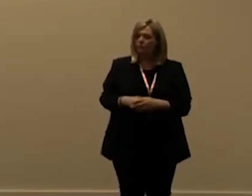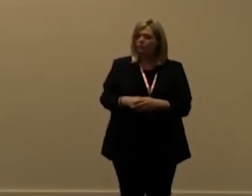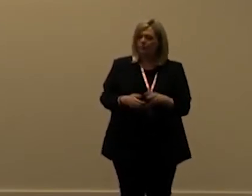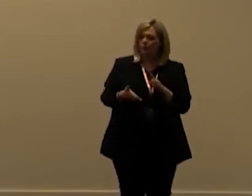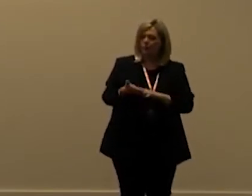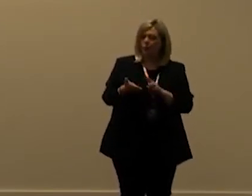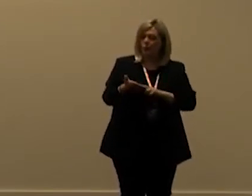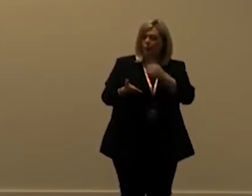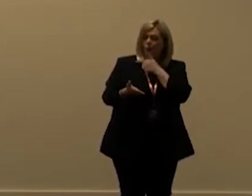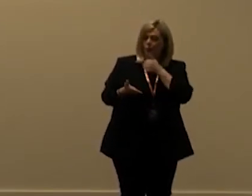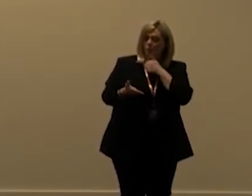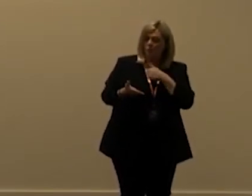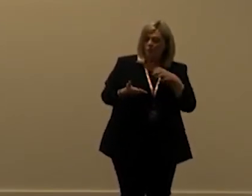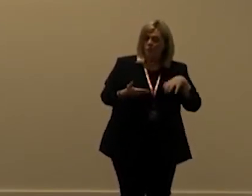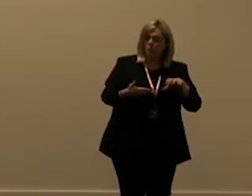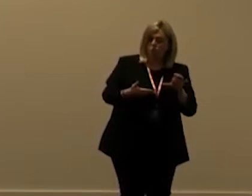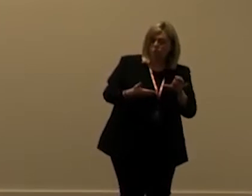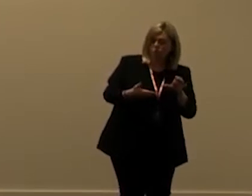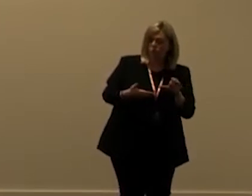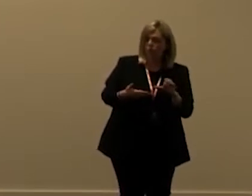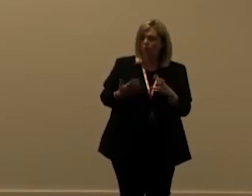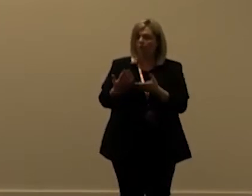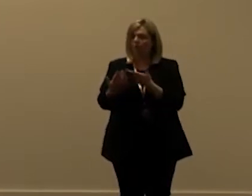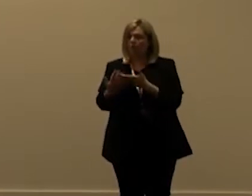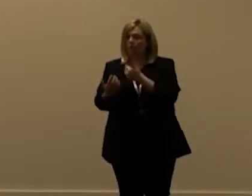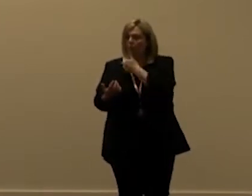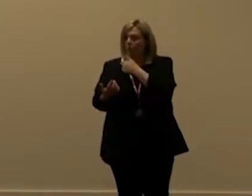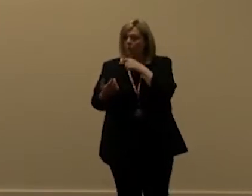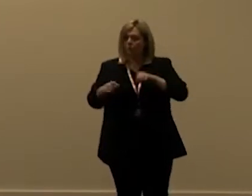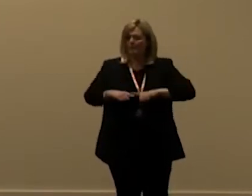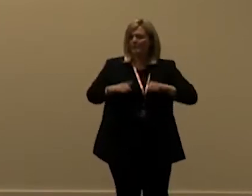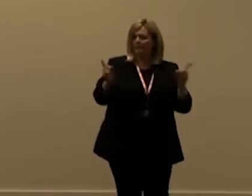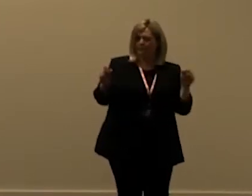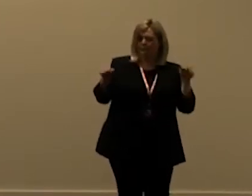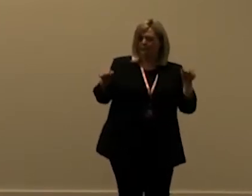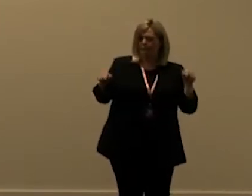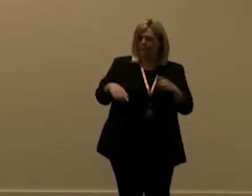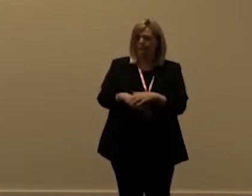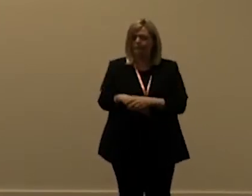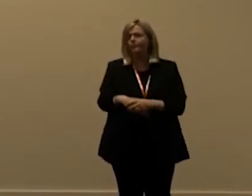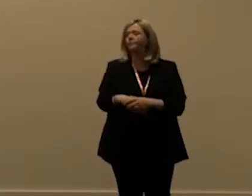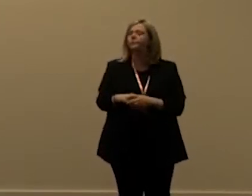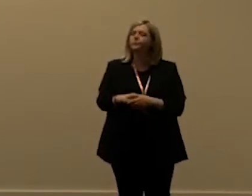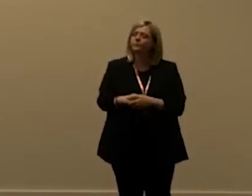normal users normal licensed users and other like other users that are application users for instance